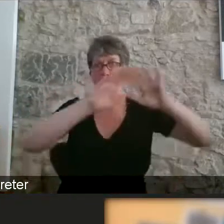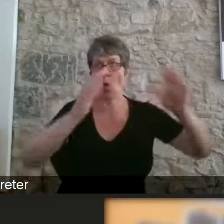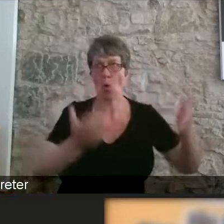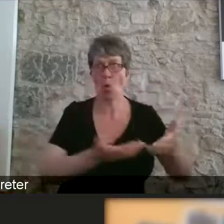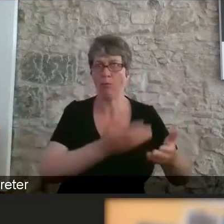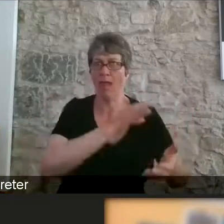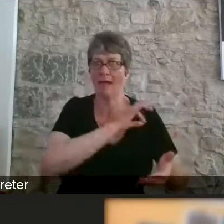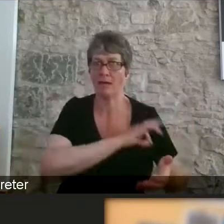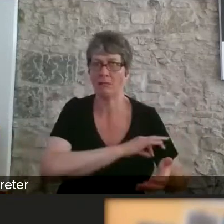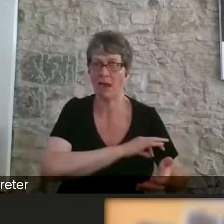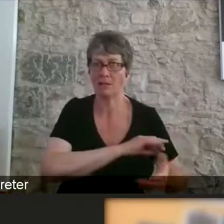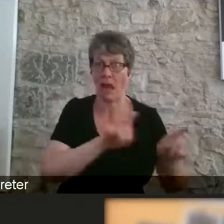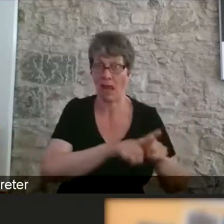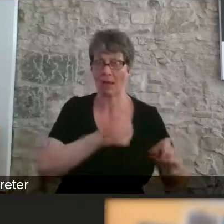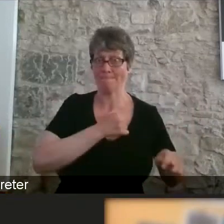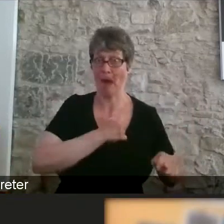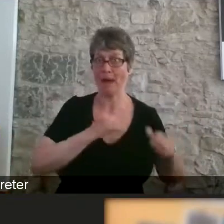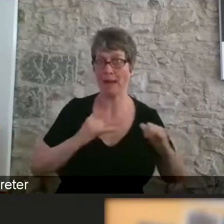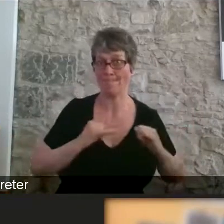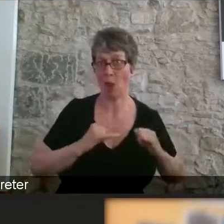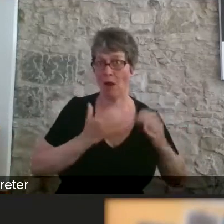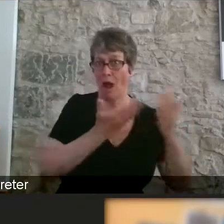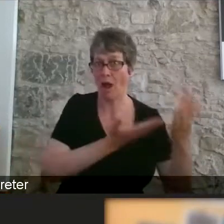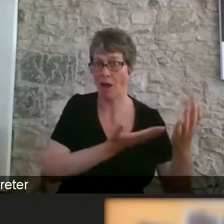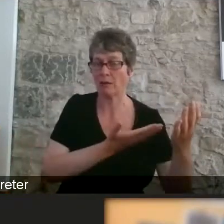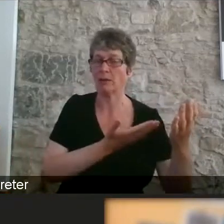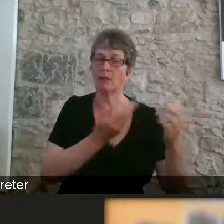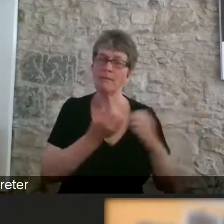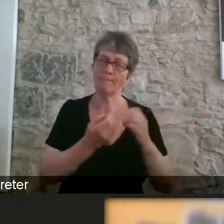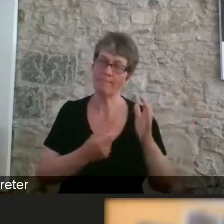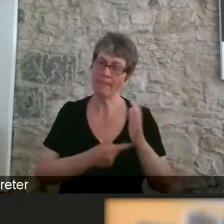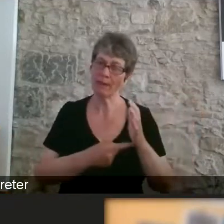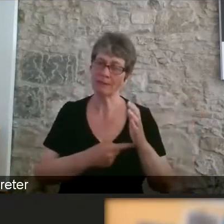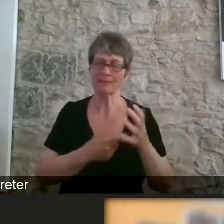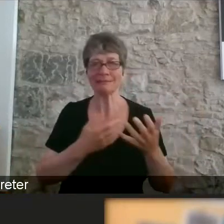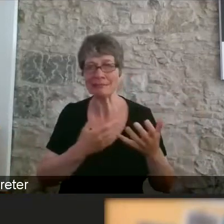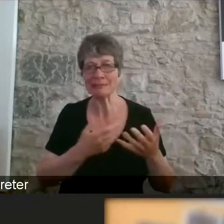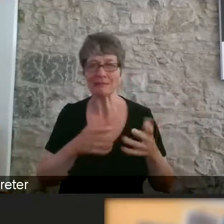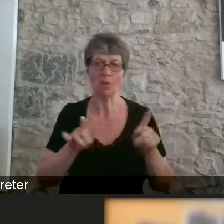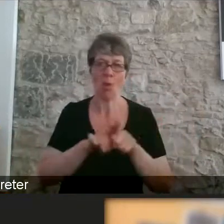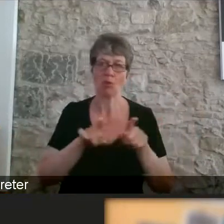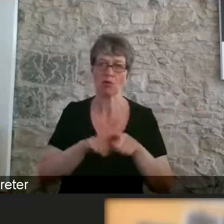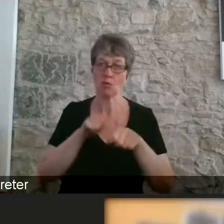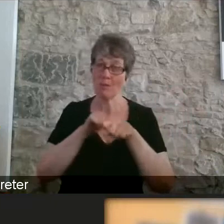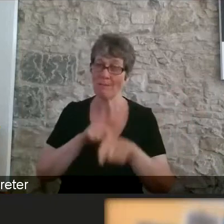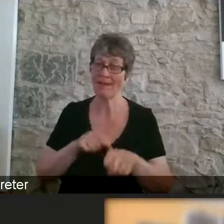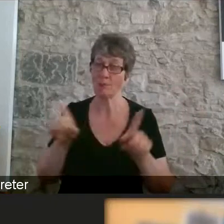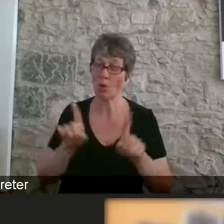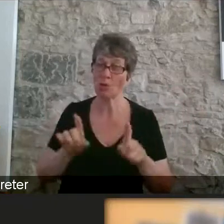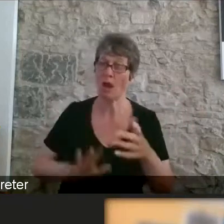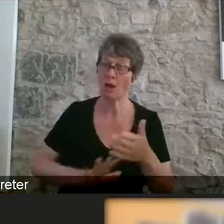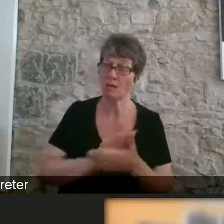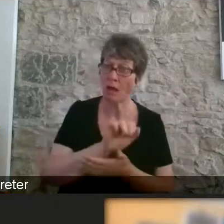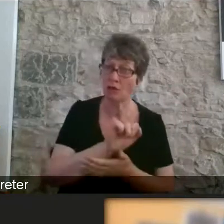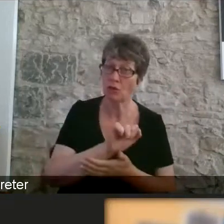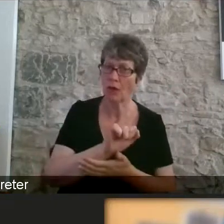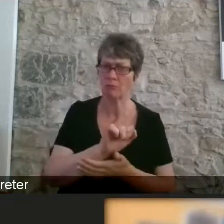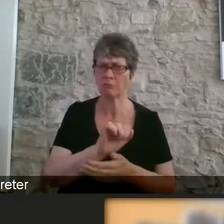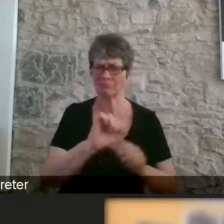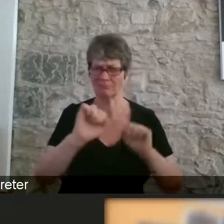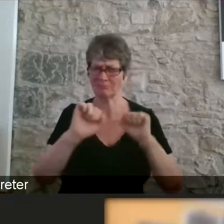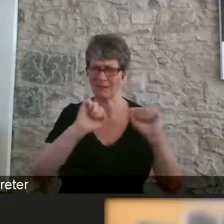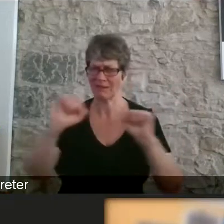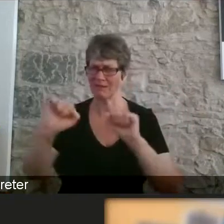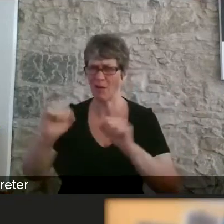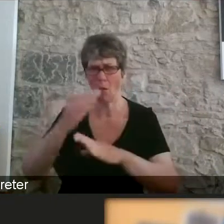my employer. However, I think a lot of it will also depend on culture and also what kind of work you are in. I we will